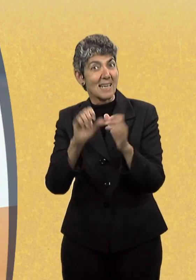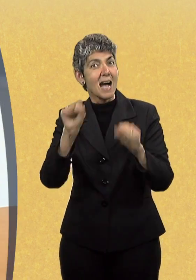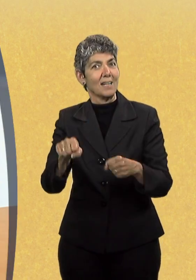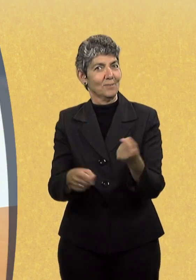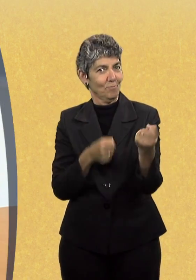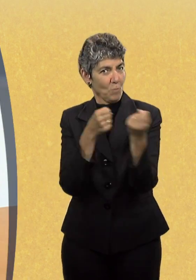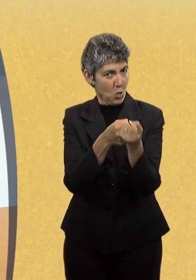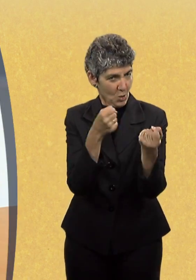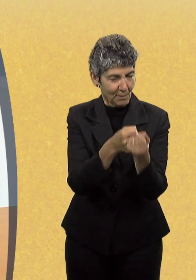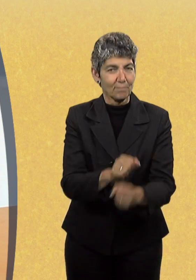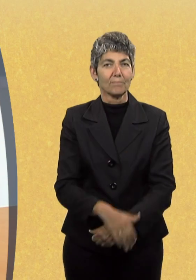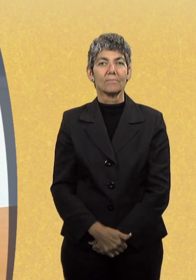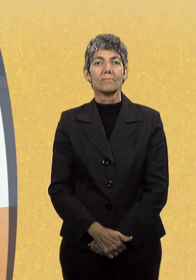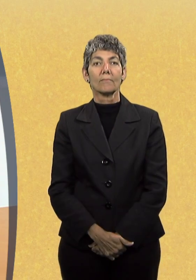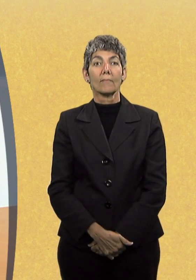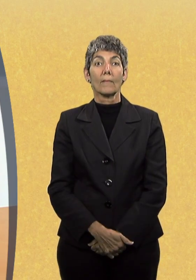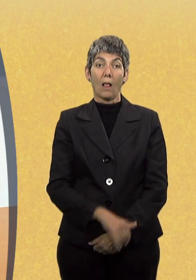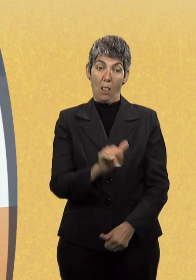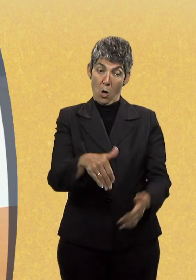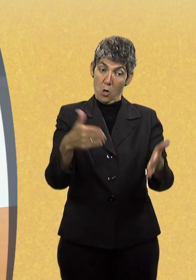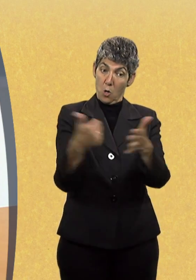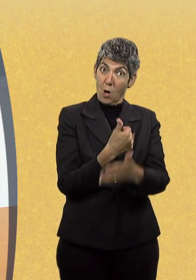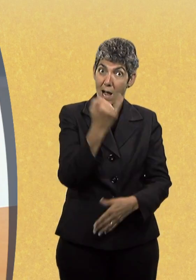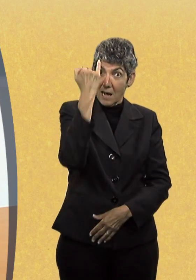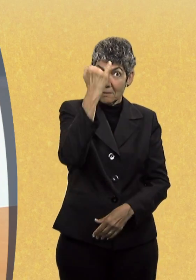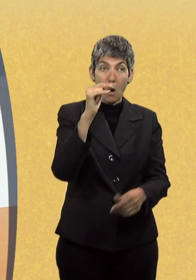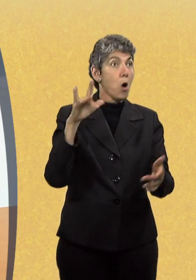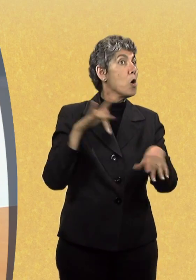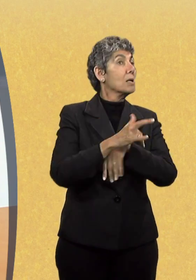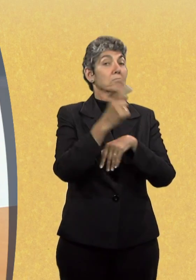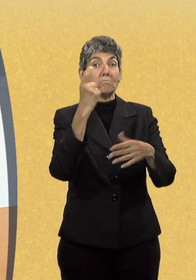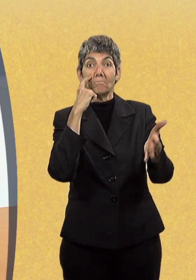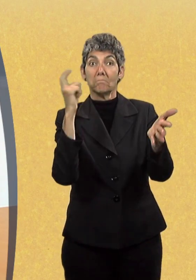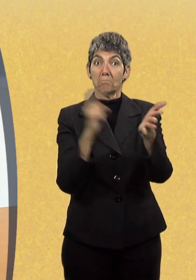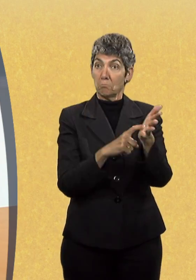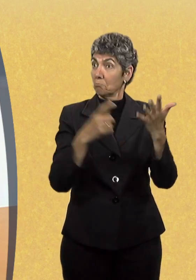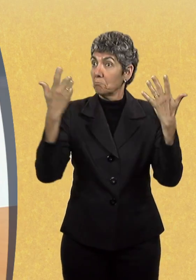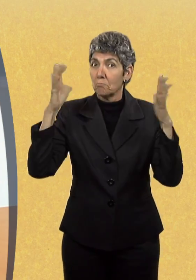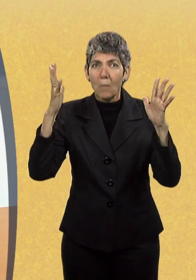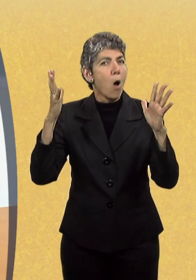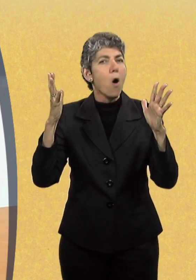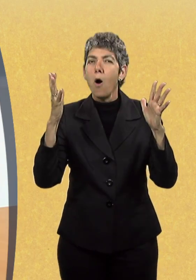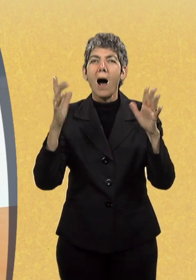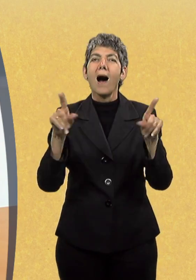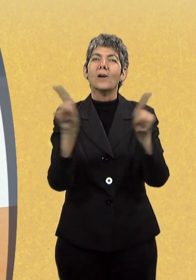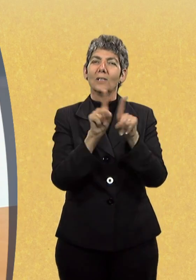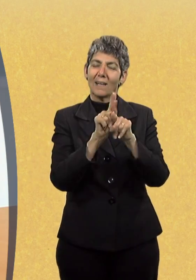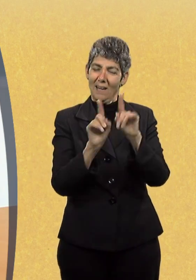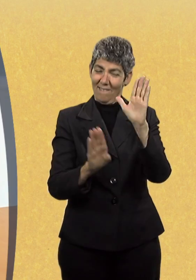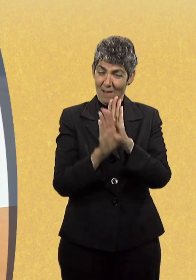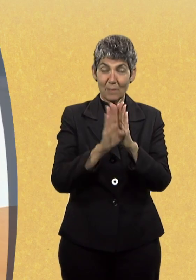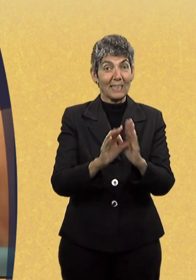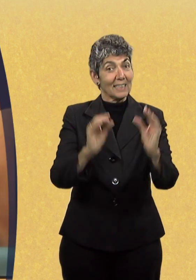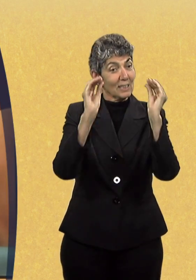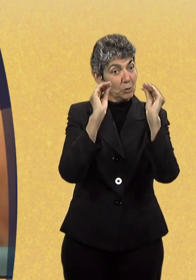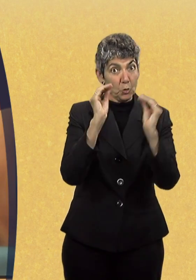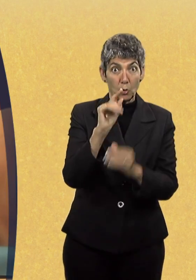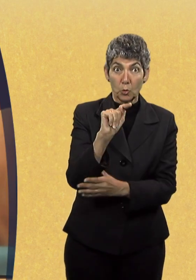of that is we can design highly targeted therapies that really address